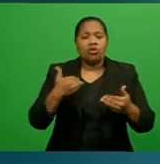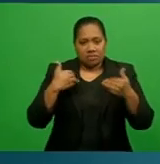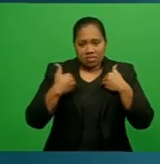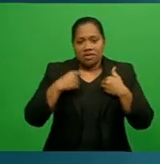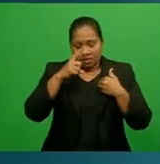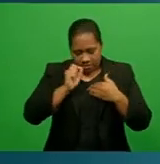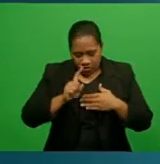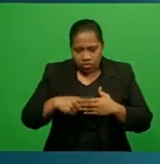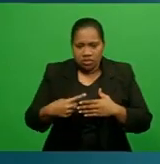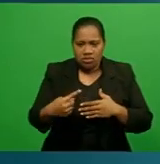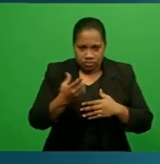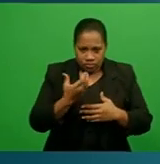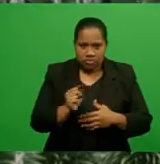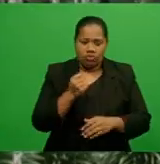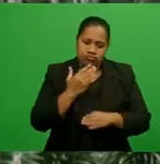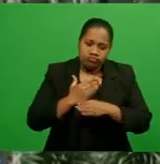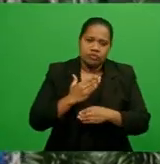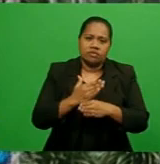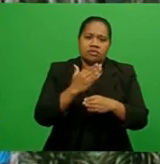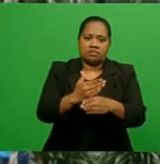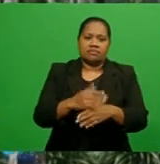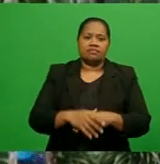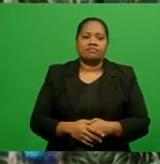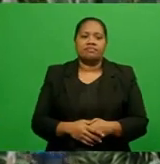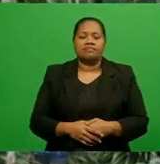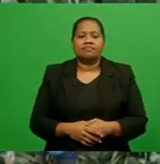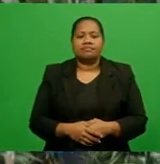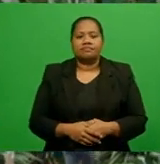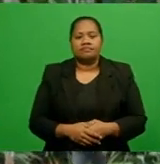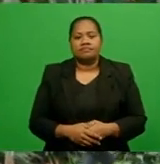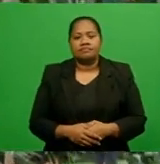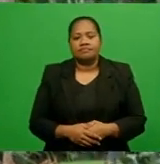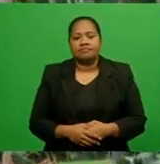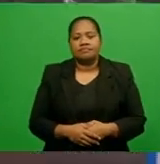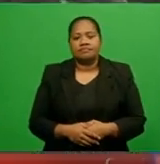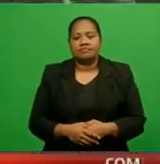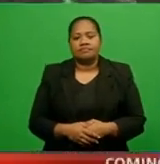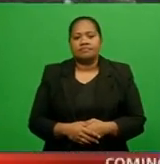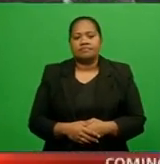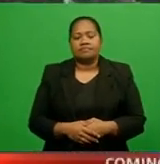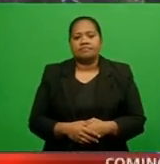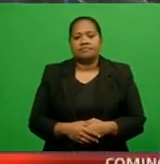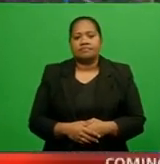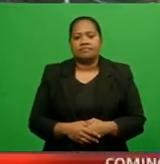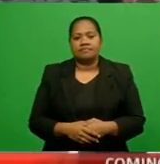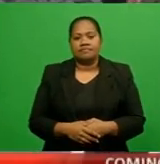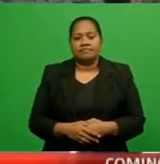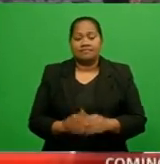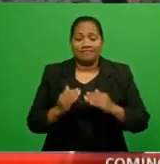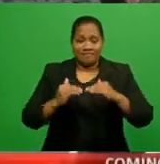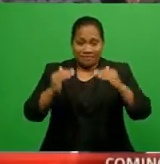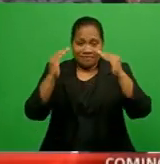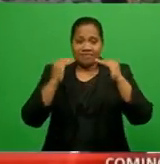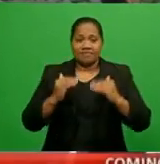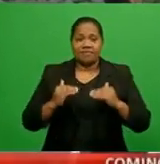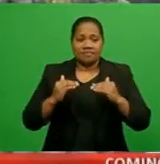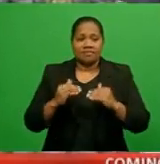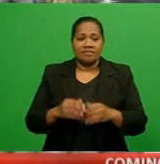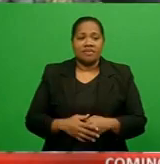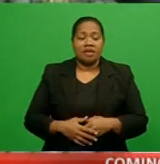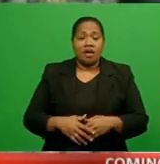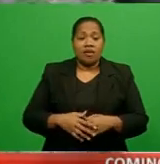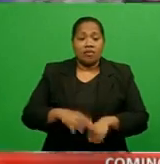management has referred the matter to the council. Lena Rees, FBC News. Up ahead, fallen police